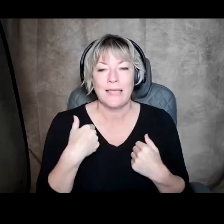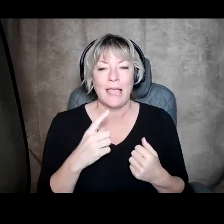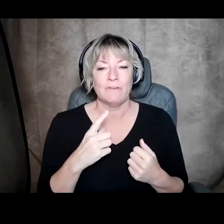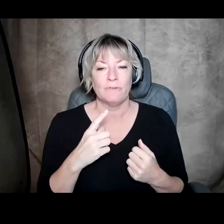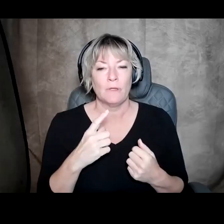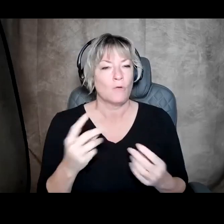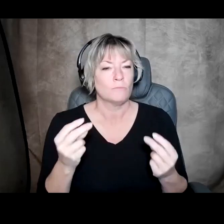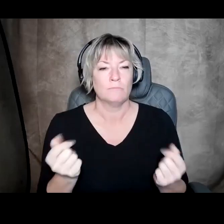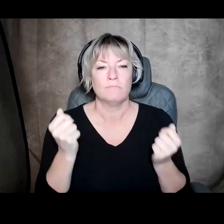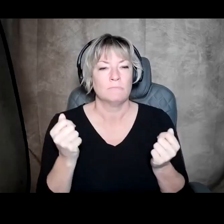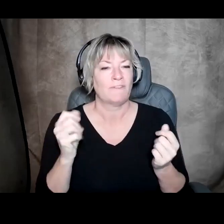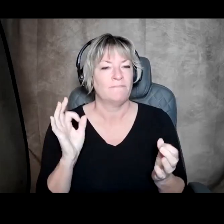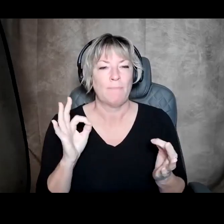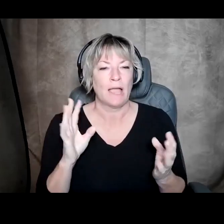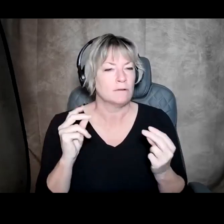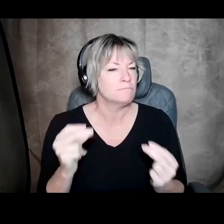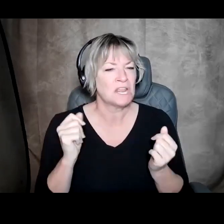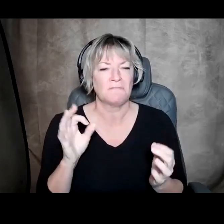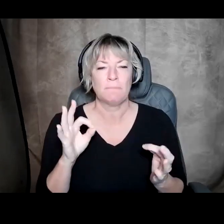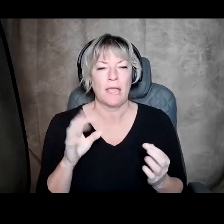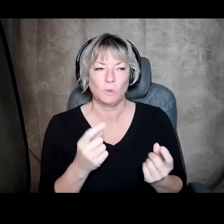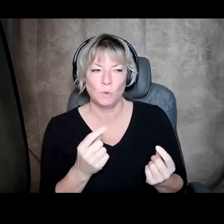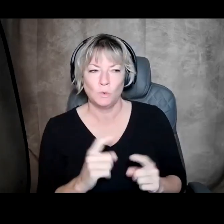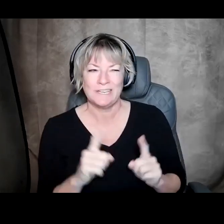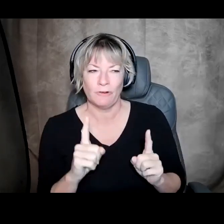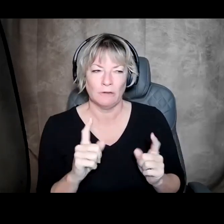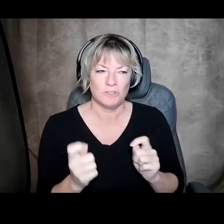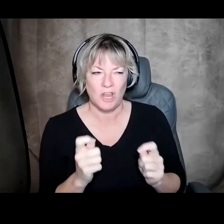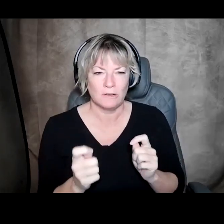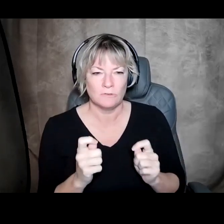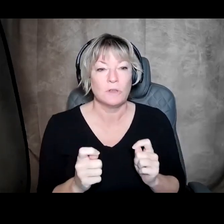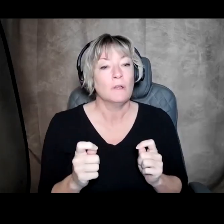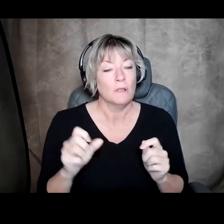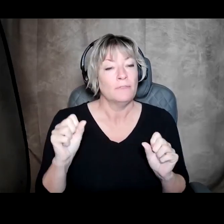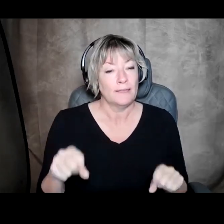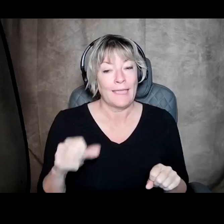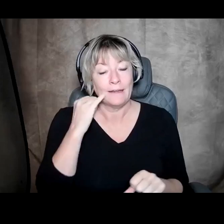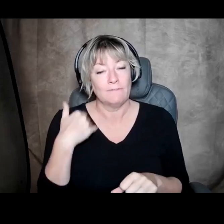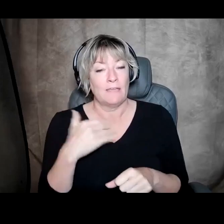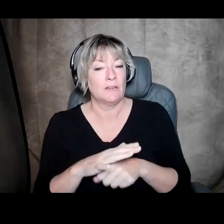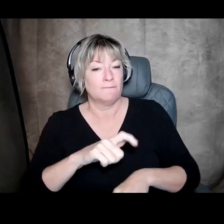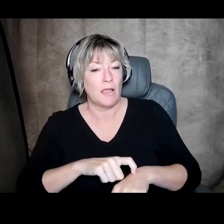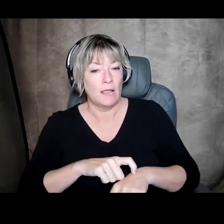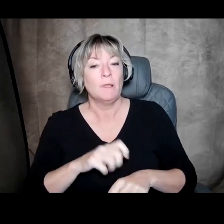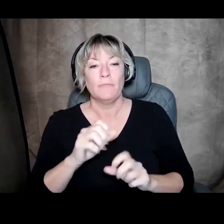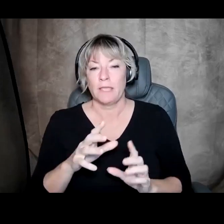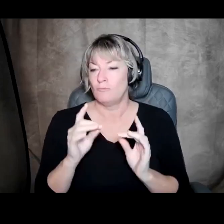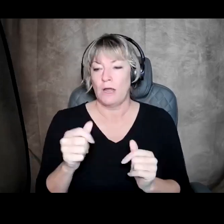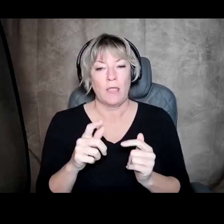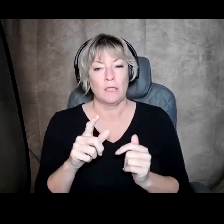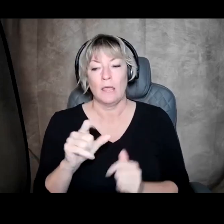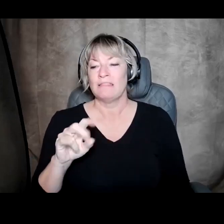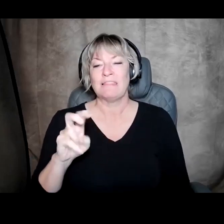immediate feedback on what they would need to do differently. They could have the opportunity if there was time after the call to immediately engage in a live